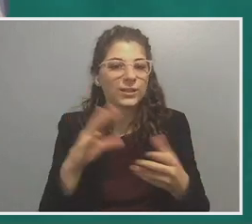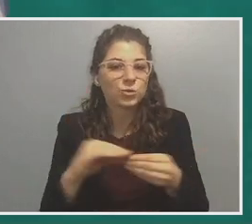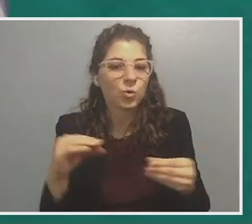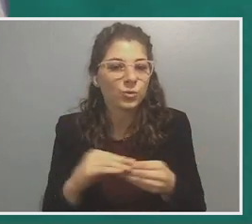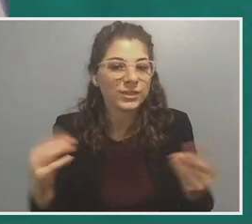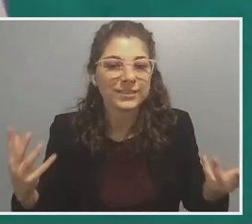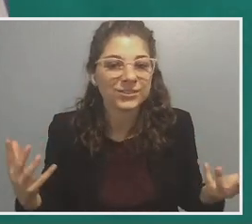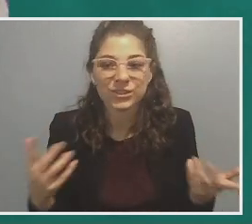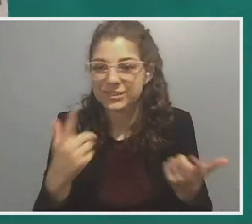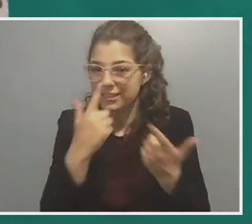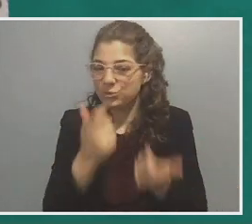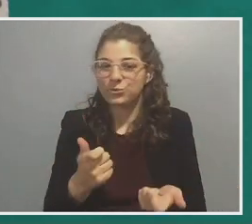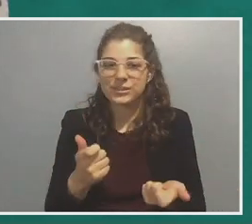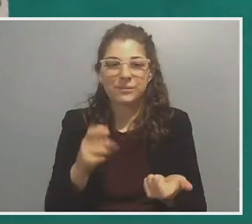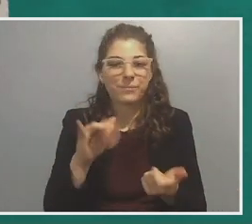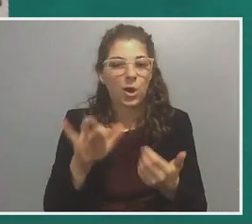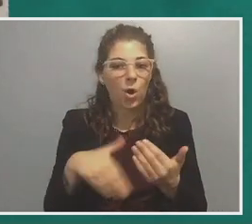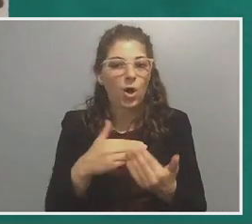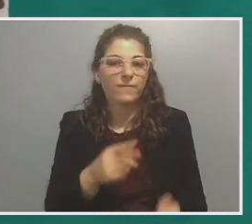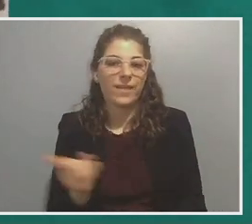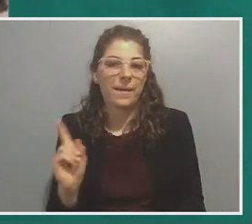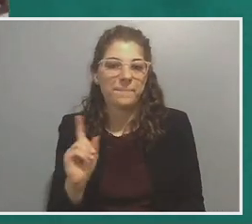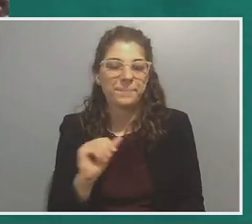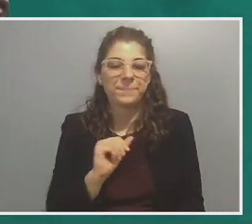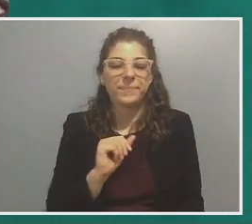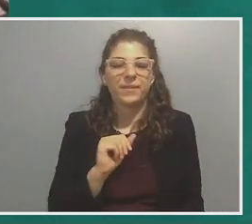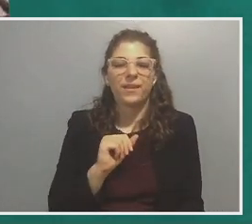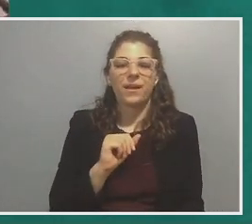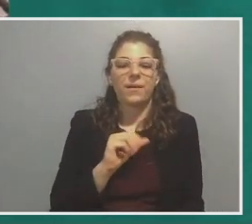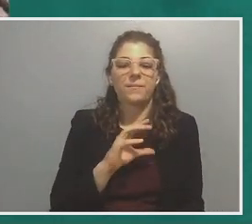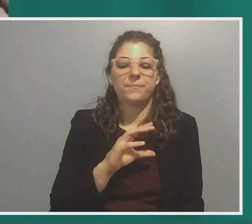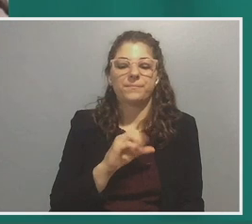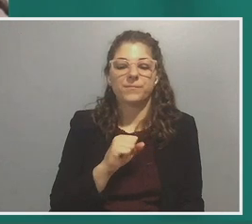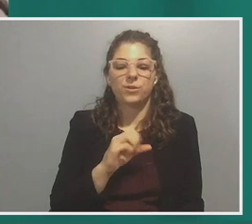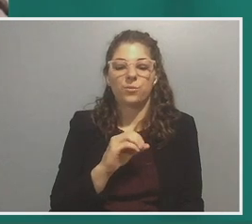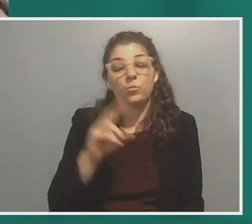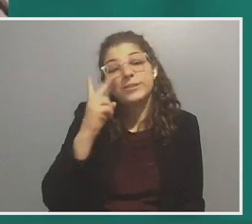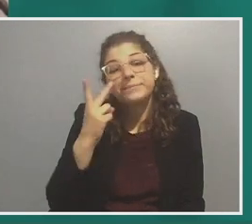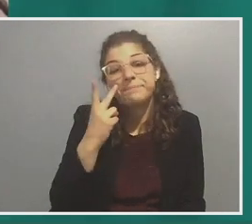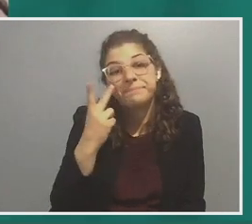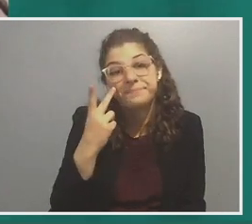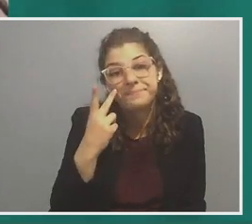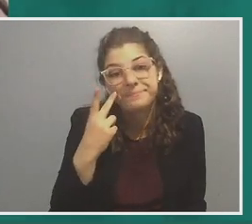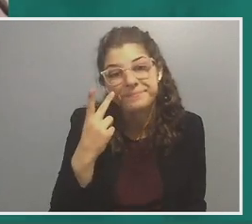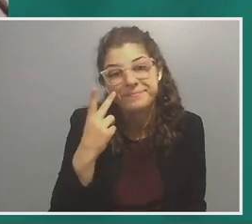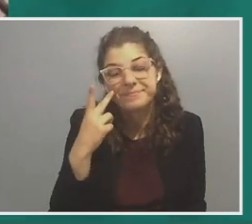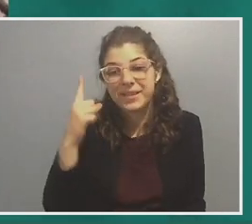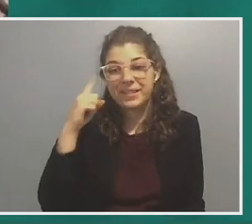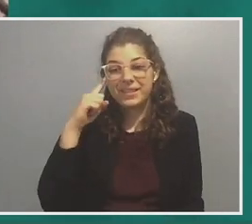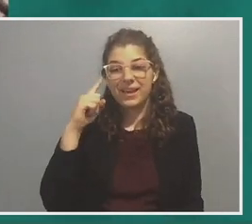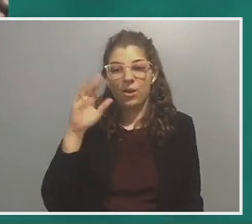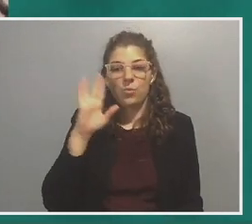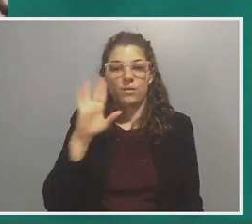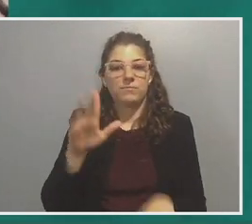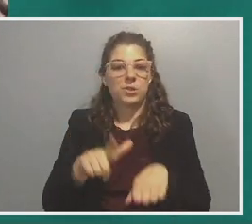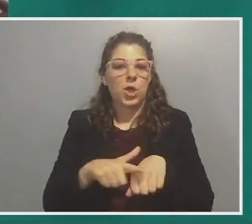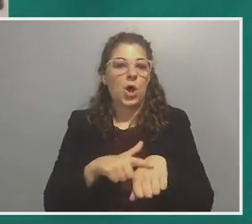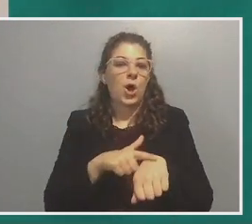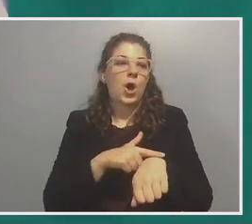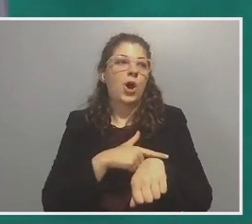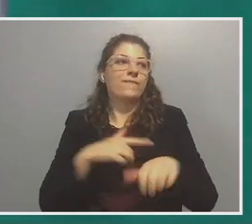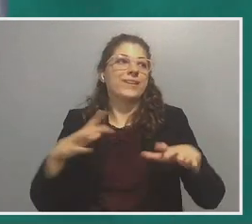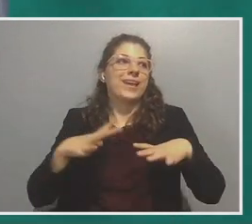interested by all of them. Um, and so, so we'll see. We'll see. I think I'm going to take a long vacation in August.